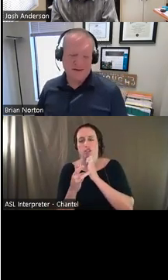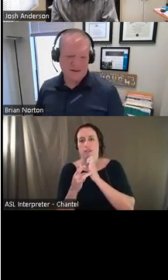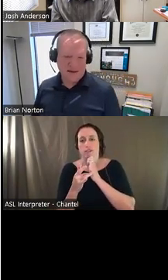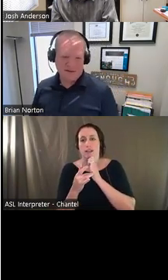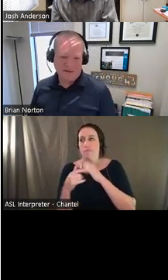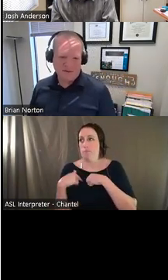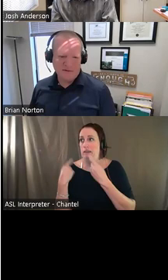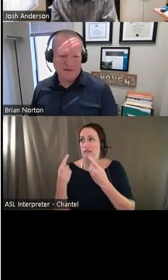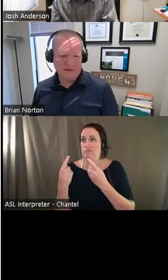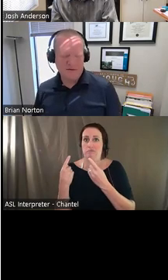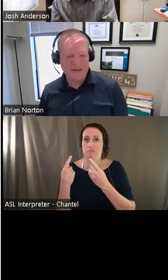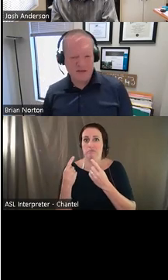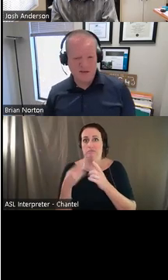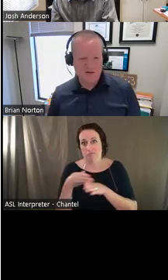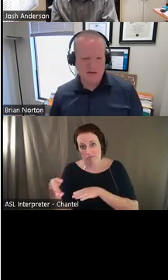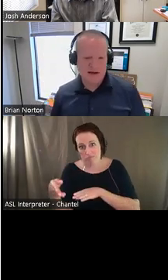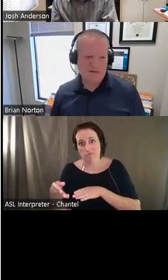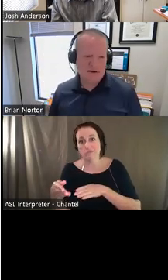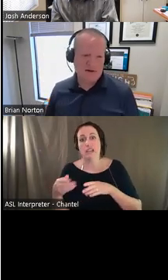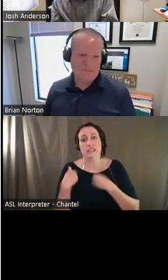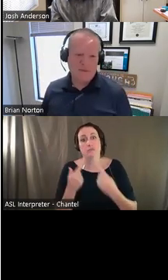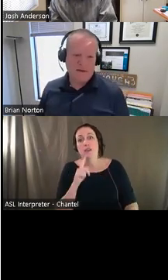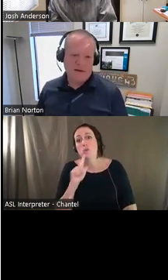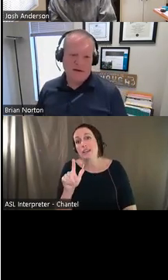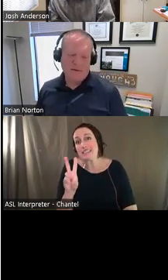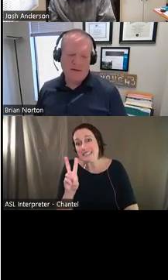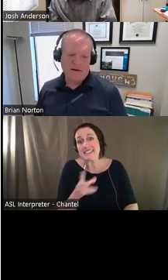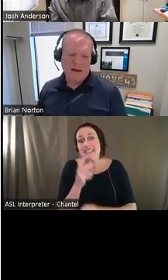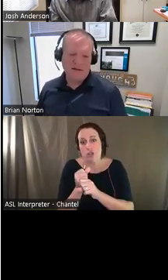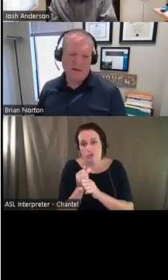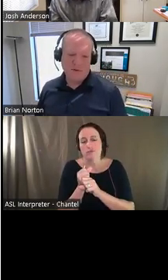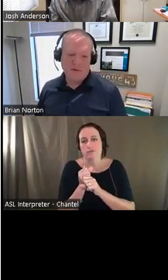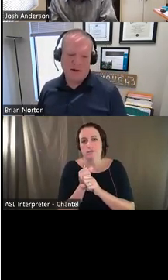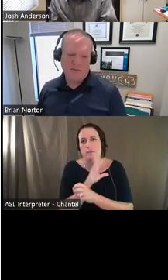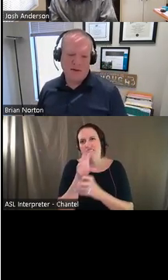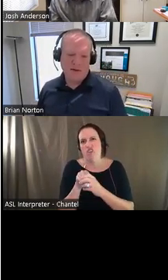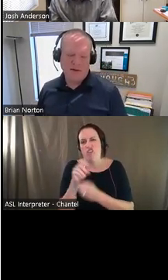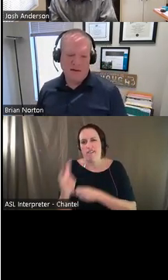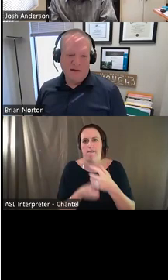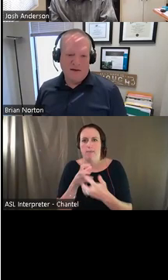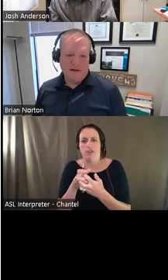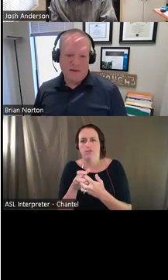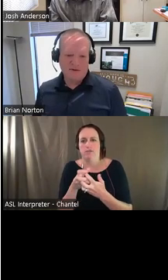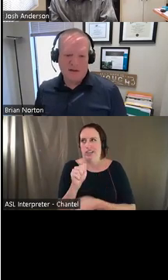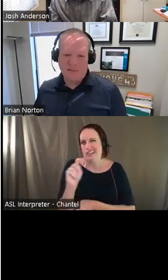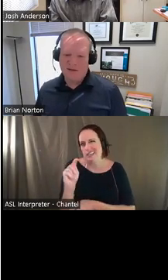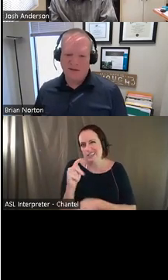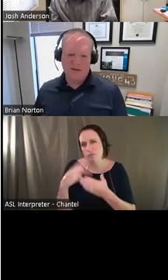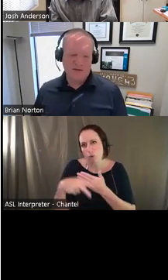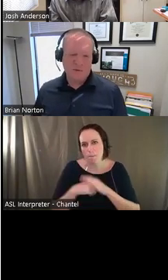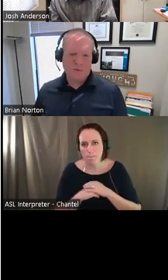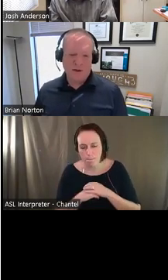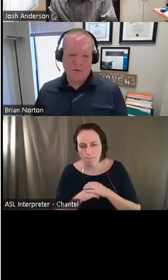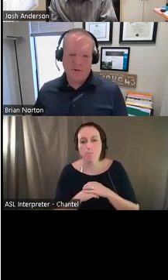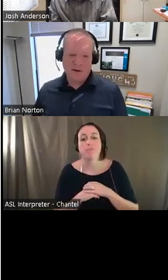so I think the slide's a little old. It's 26 years now in our AT program. And as you can imagine,